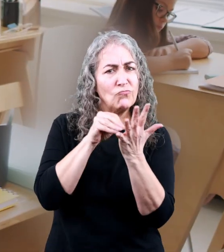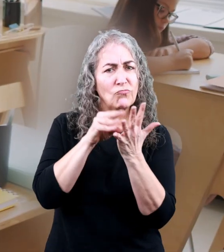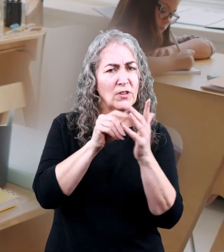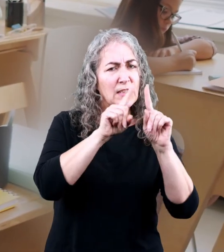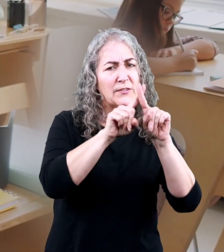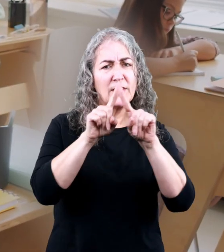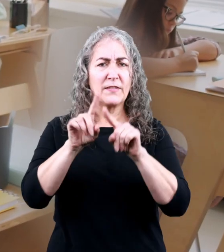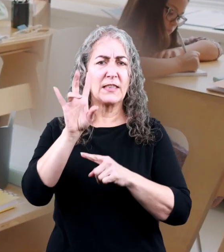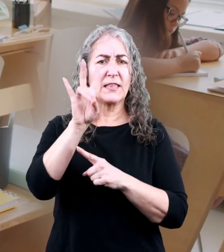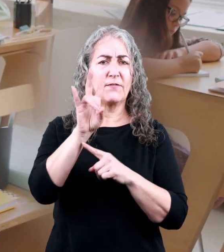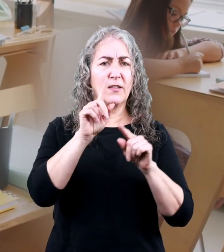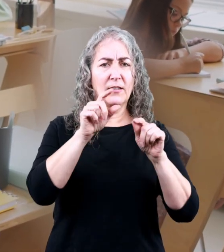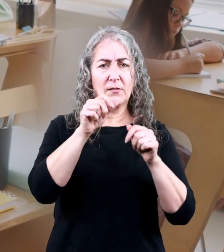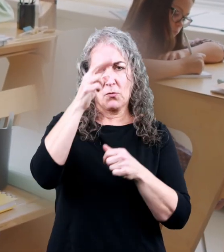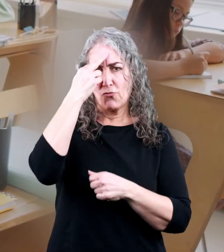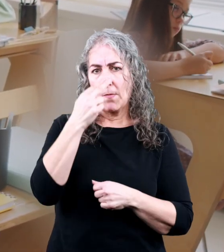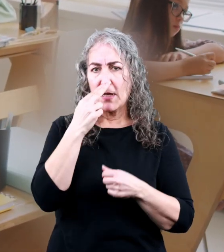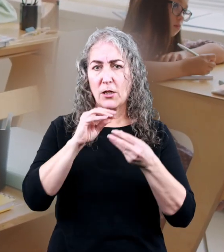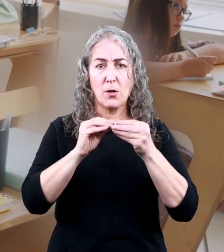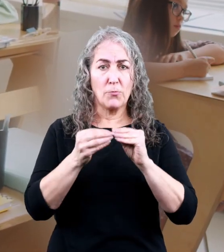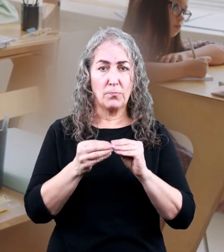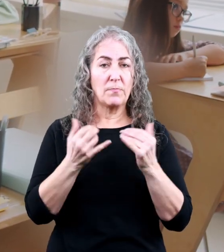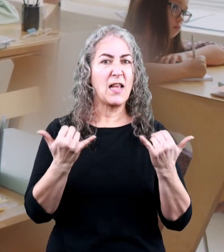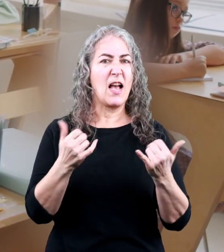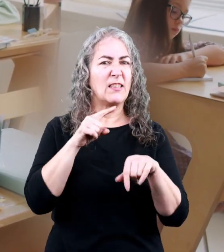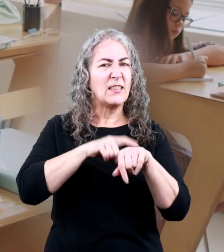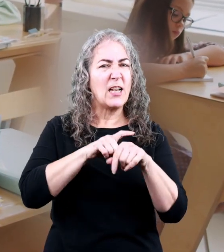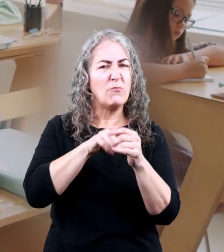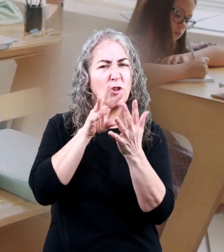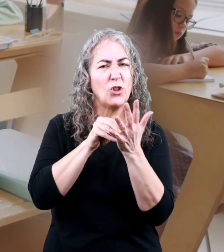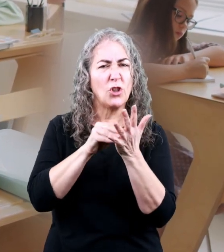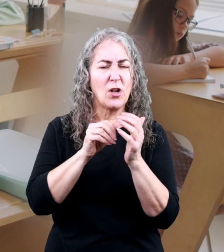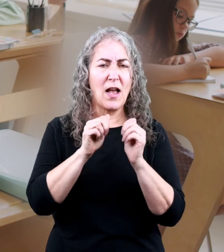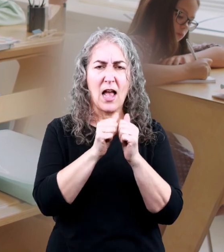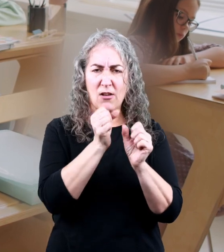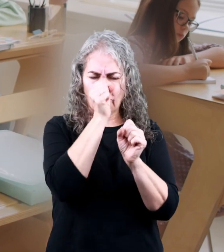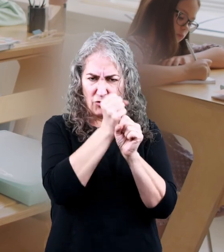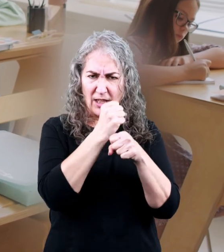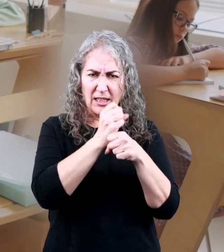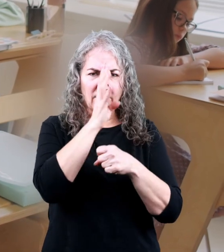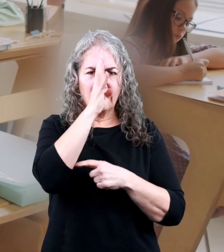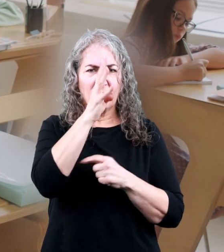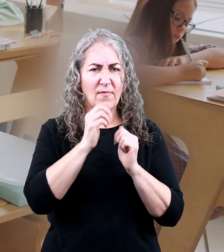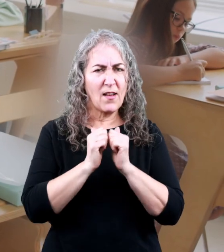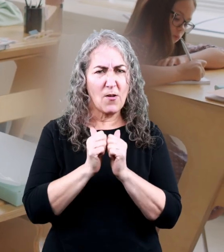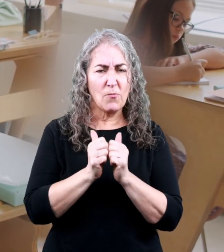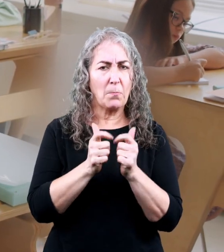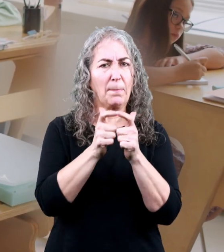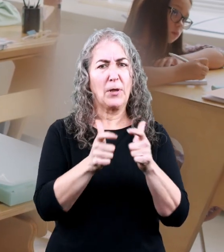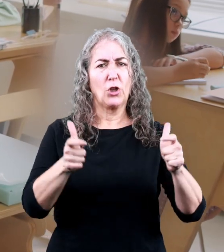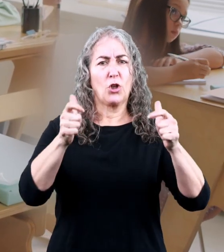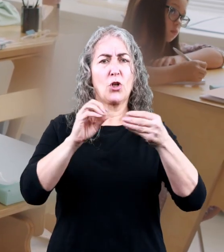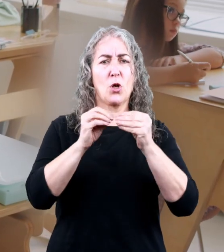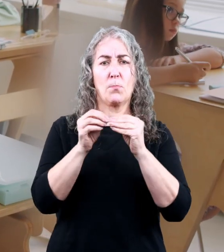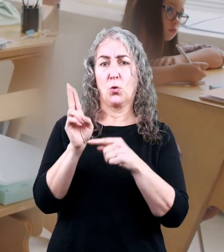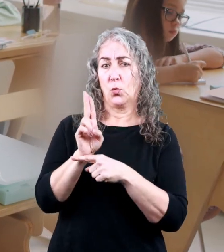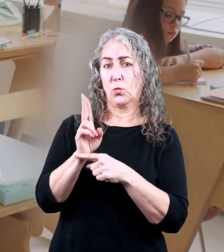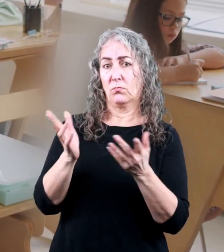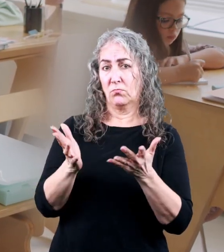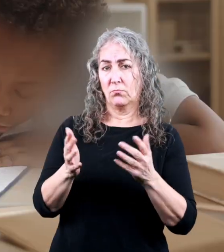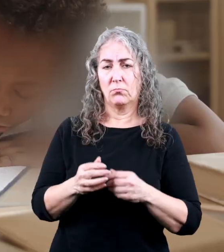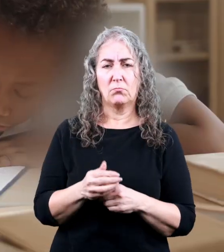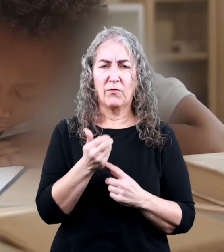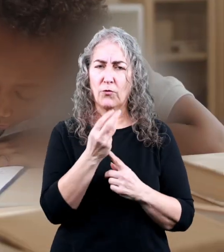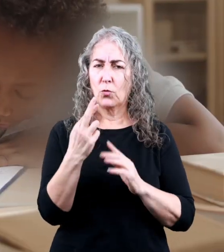Now that we've learned the seven different Roman numerals, it's time to learn how to read and create bigger numbers using them.